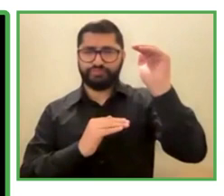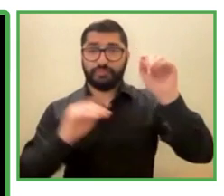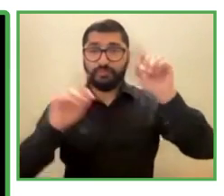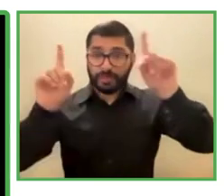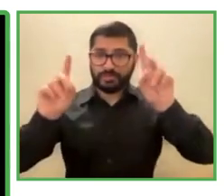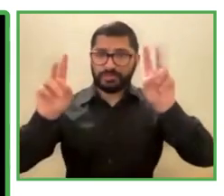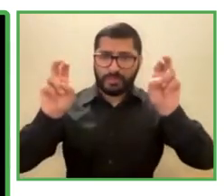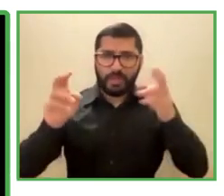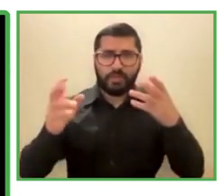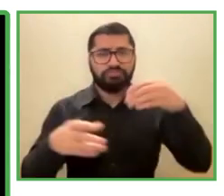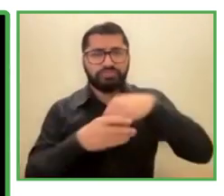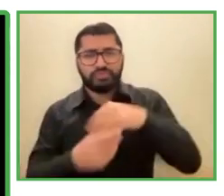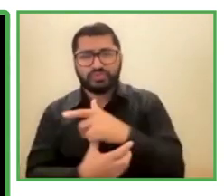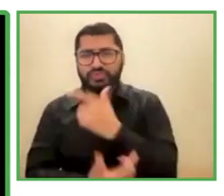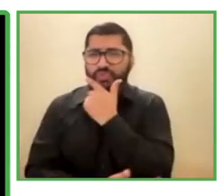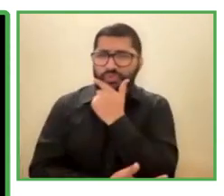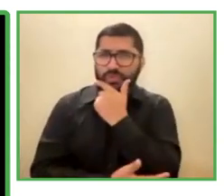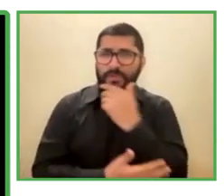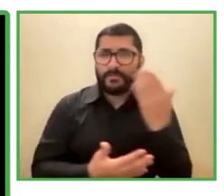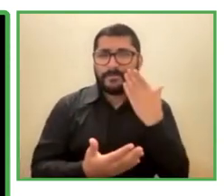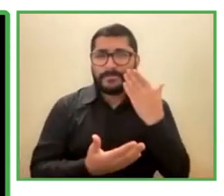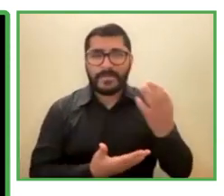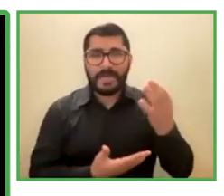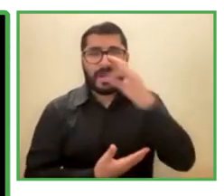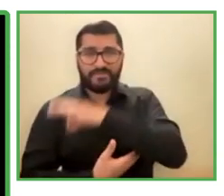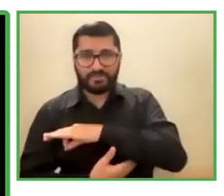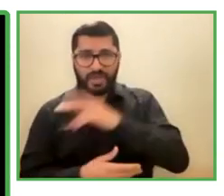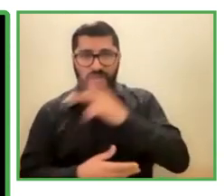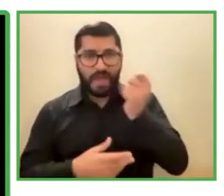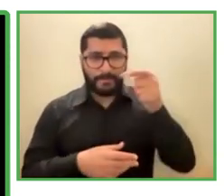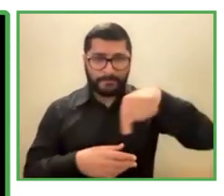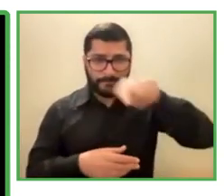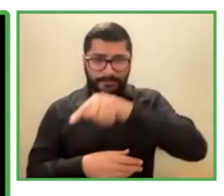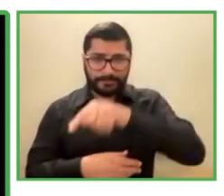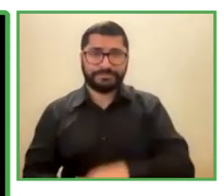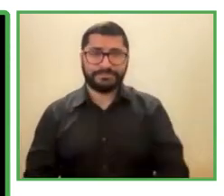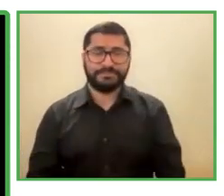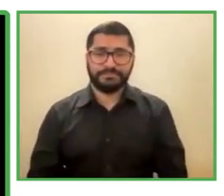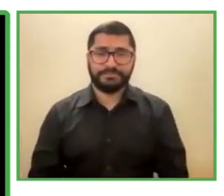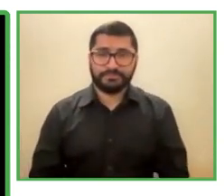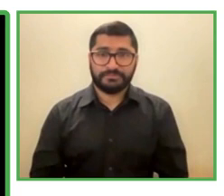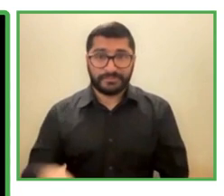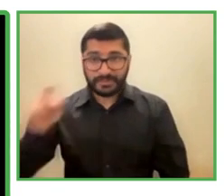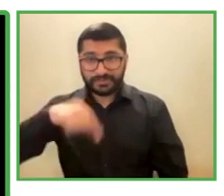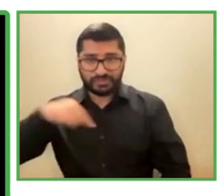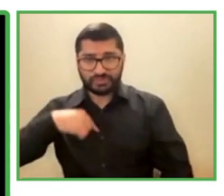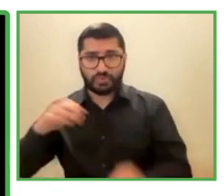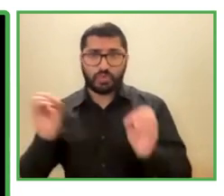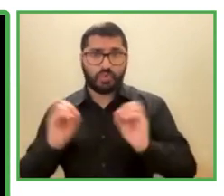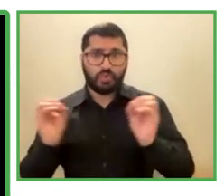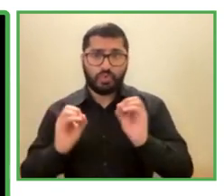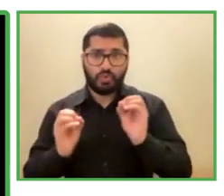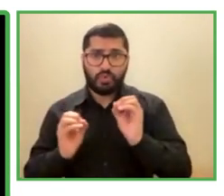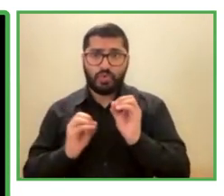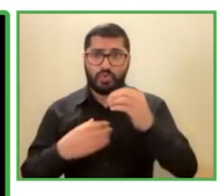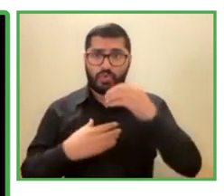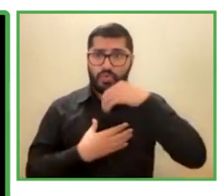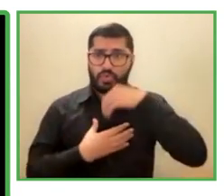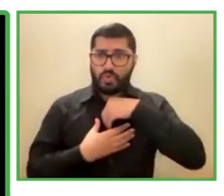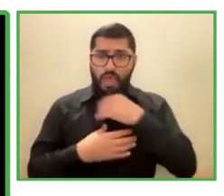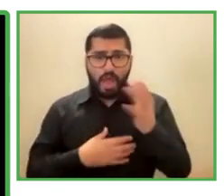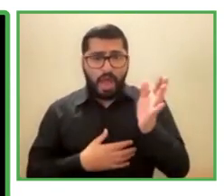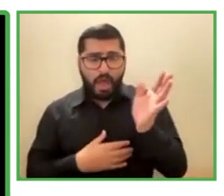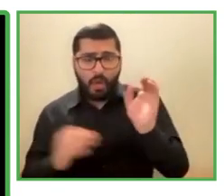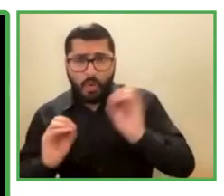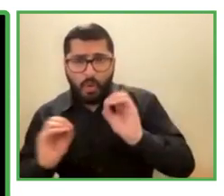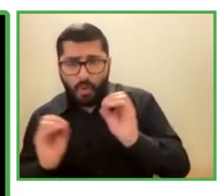the biggest benefit that we've had is something that isn't measurable is the pride and the